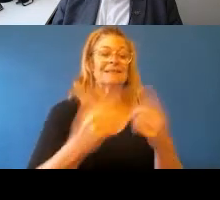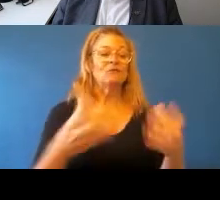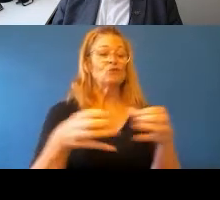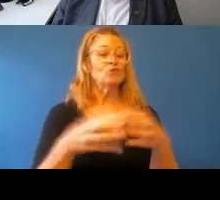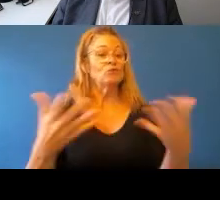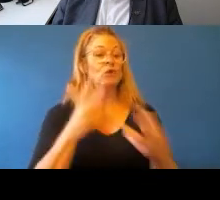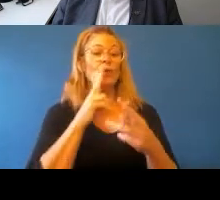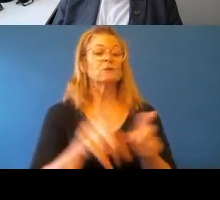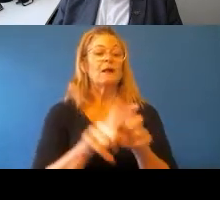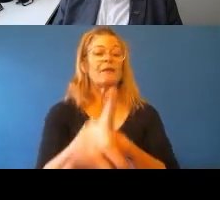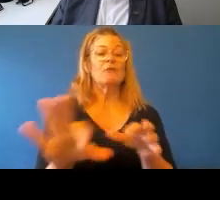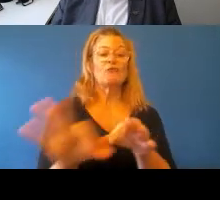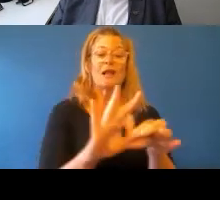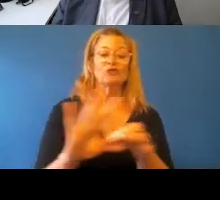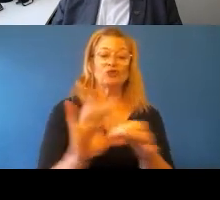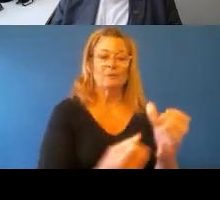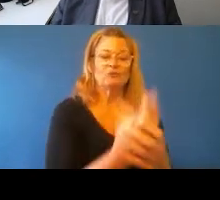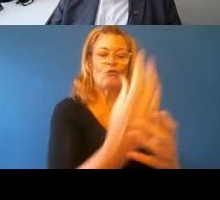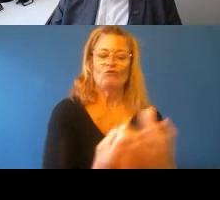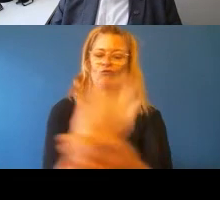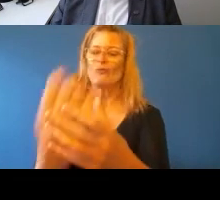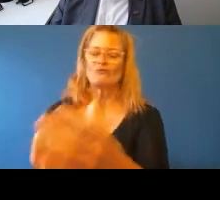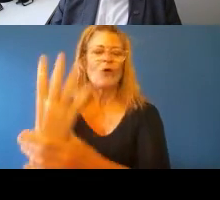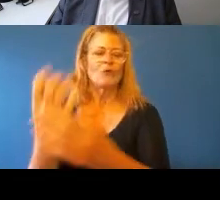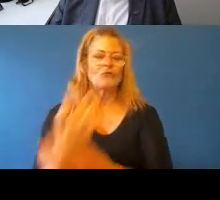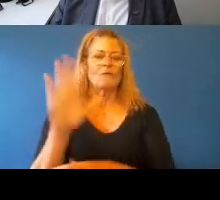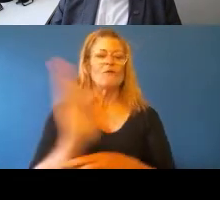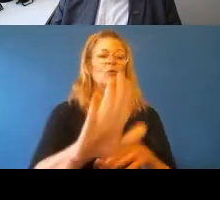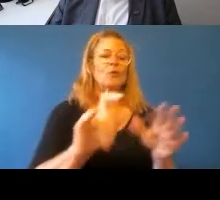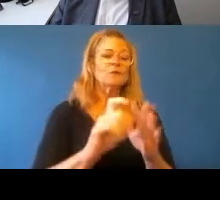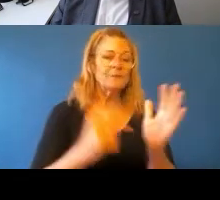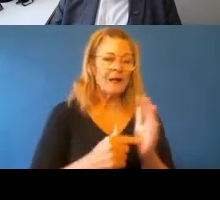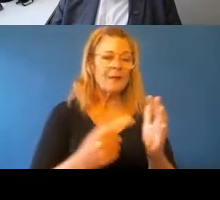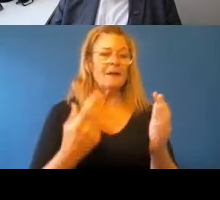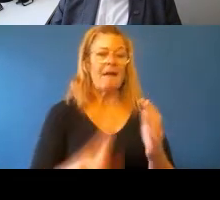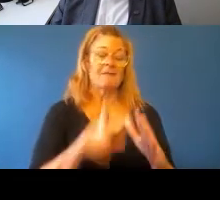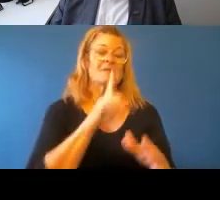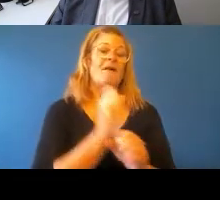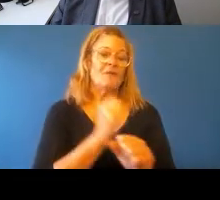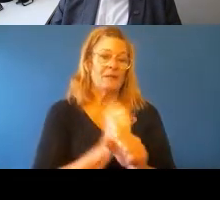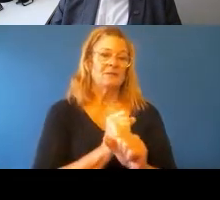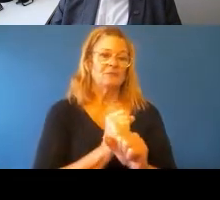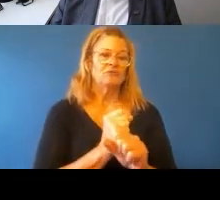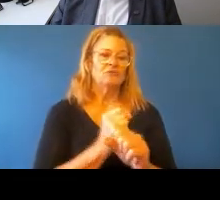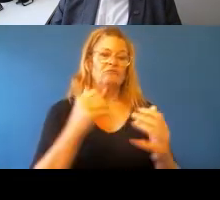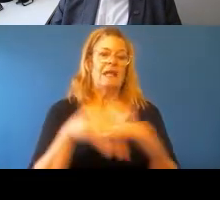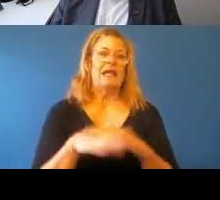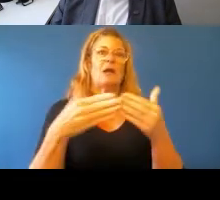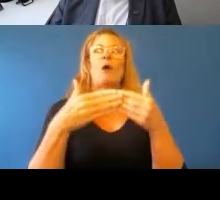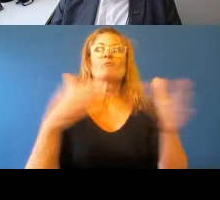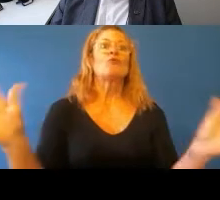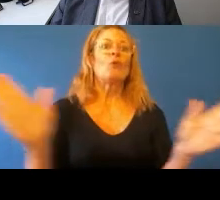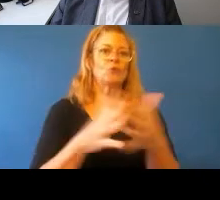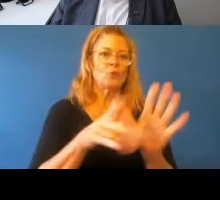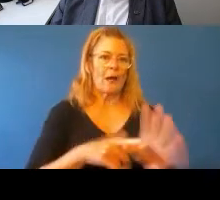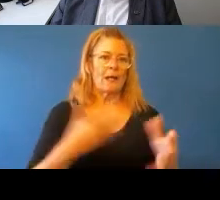grown quite quickly between your department and government in a broader sense